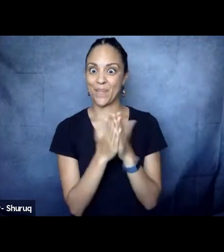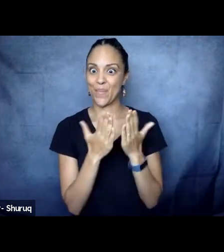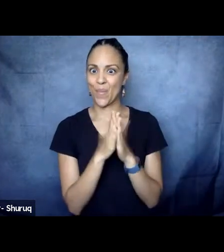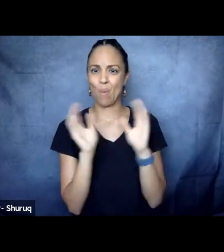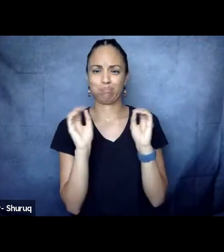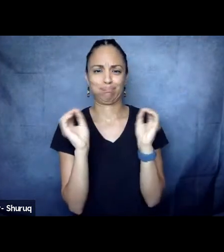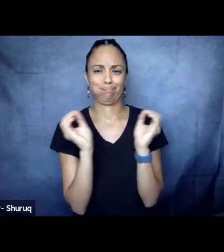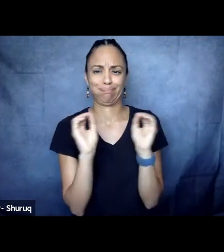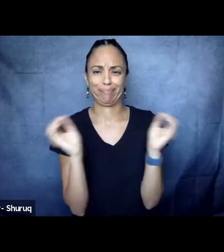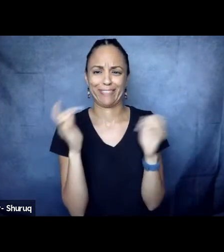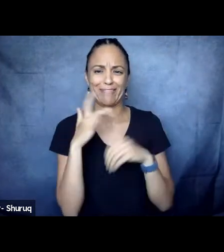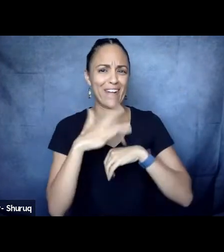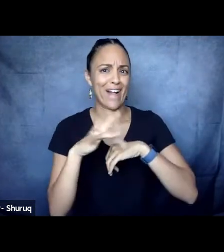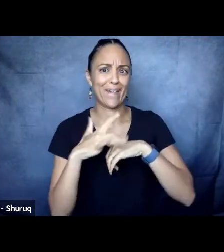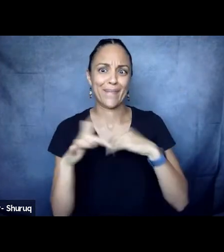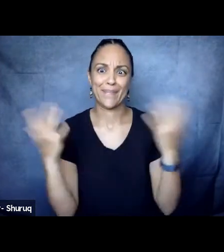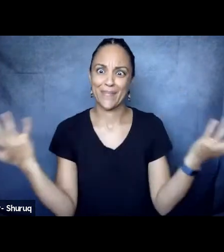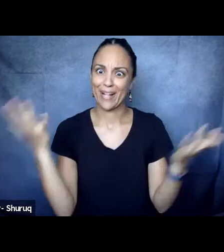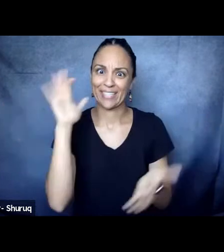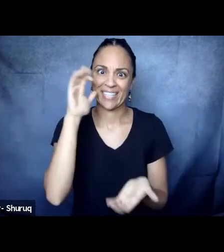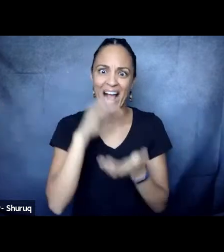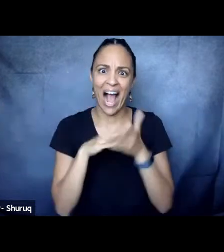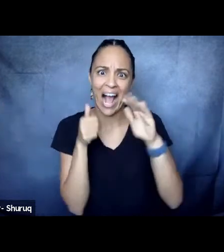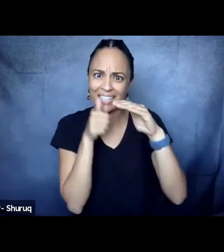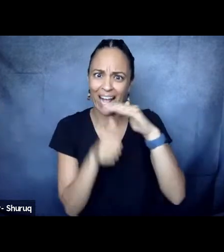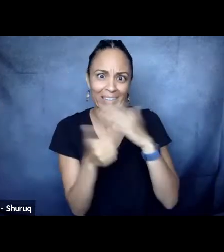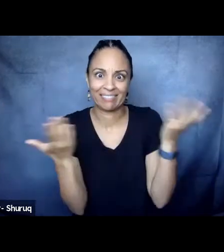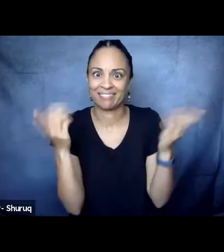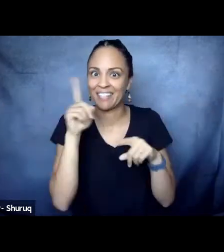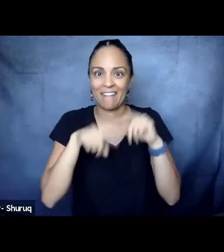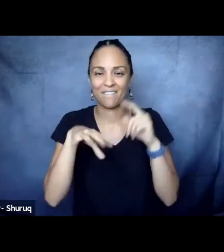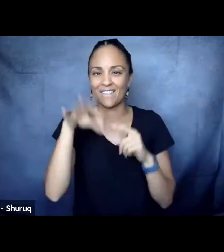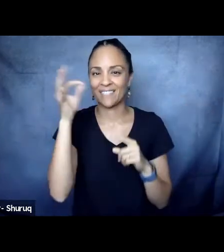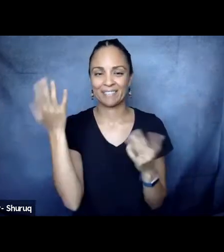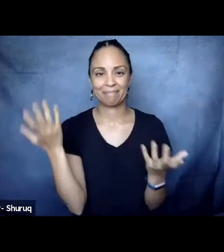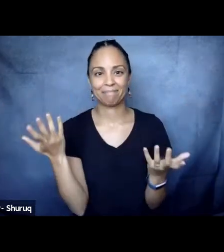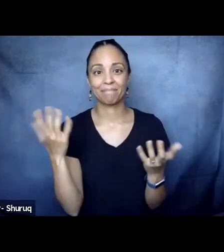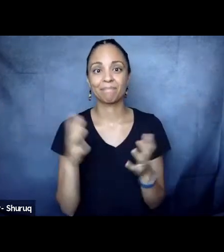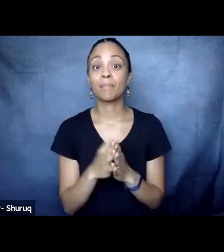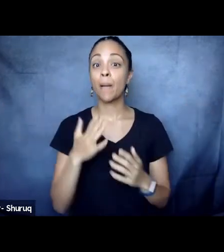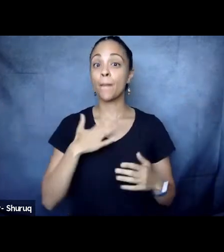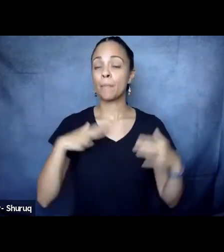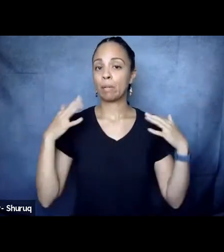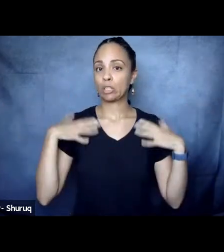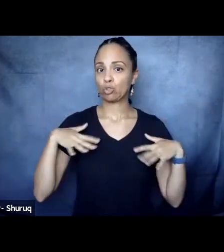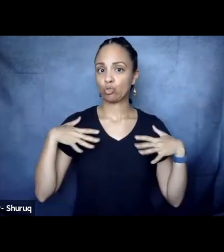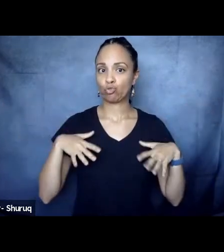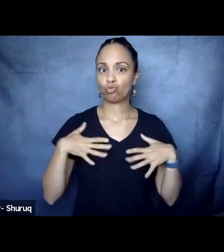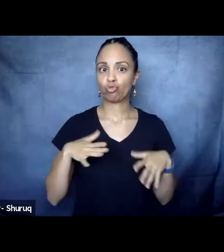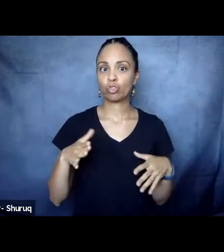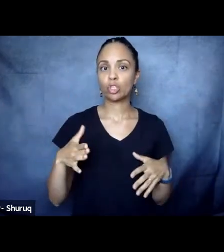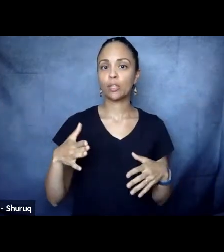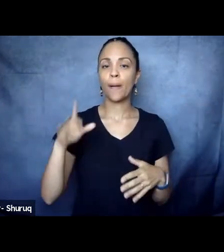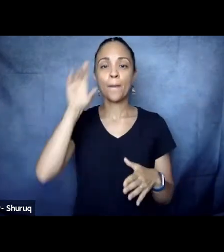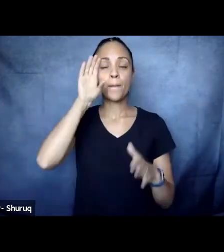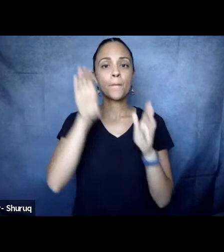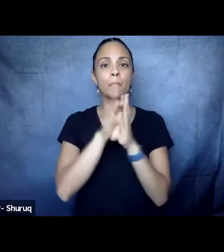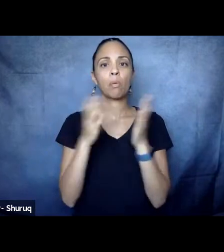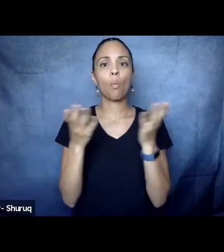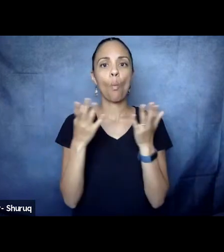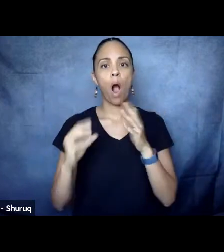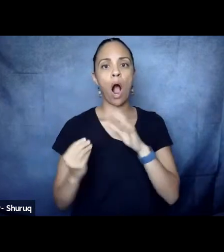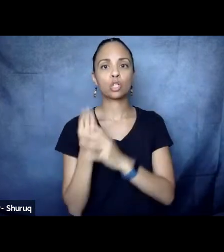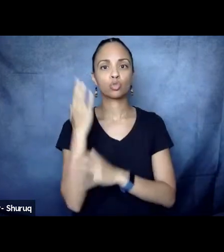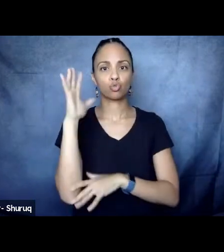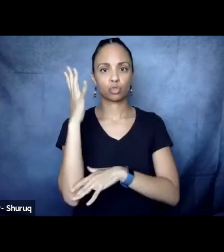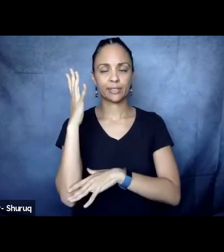-shirt with a print of actually the inside of a tree that I recently got in Berlin when I was in